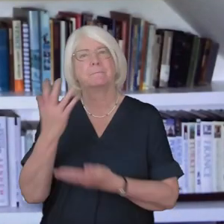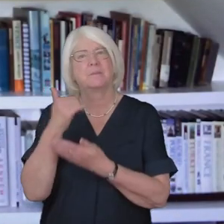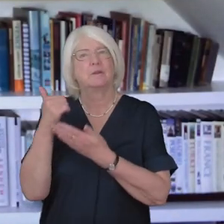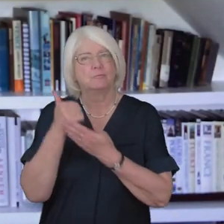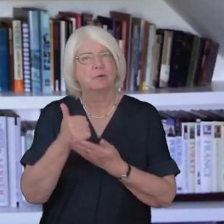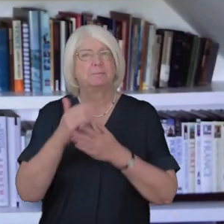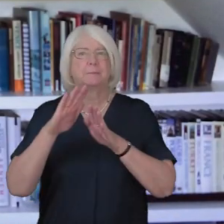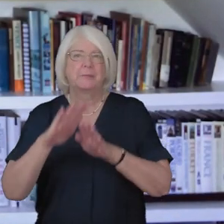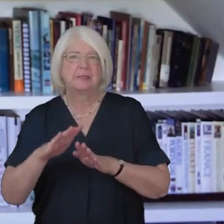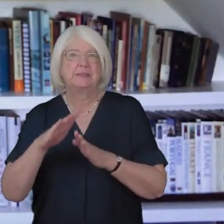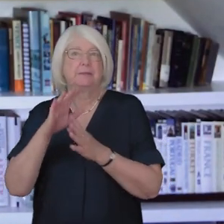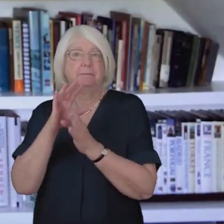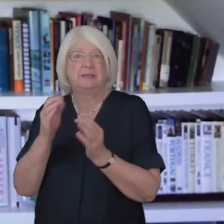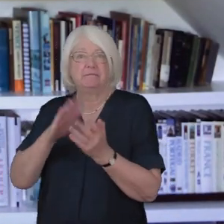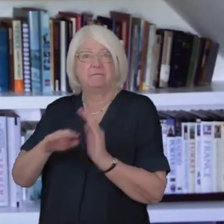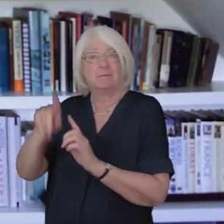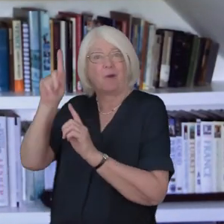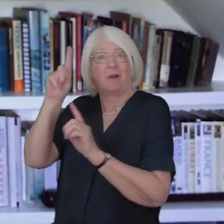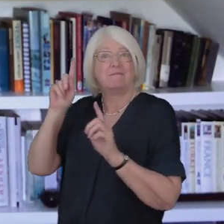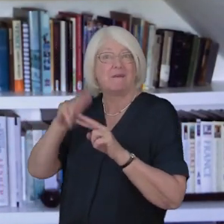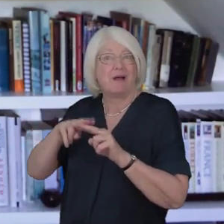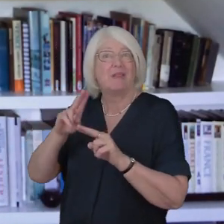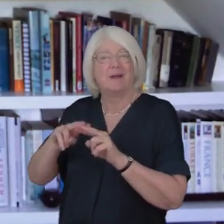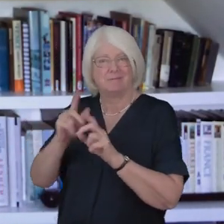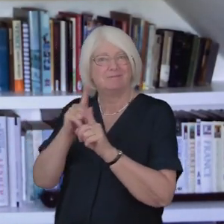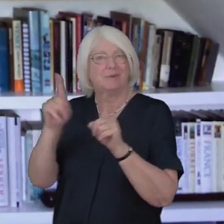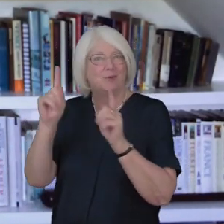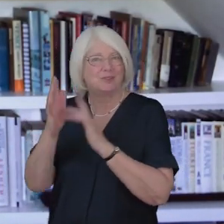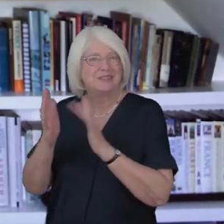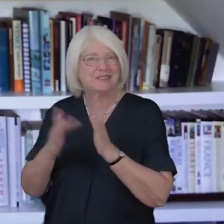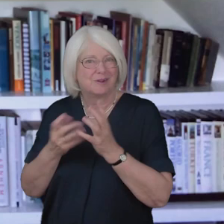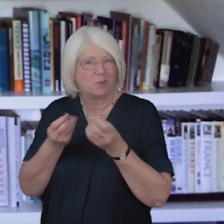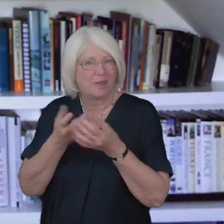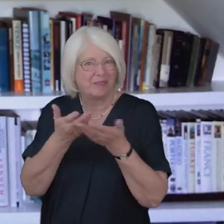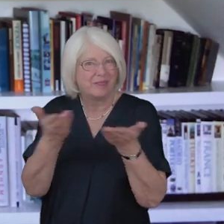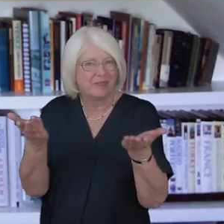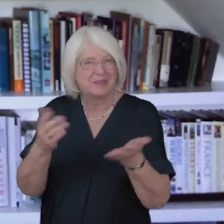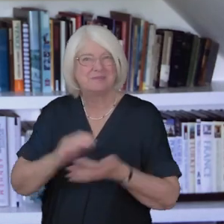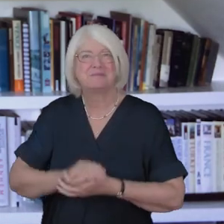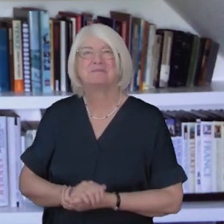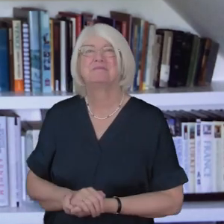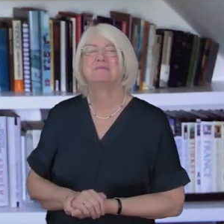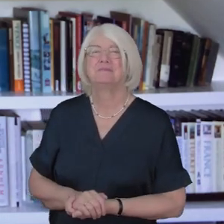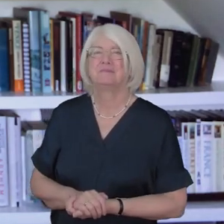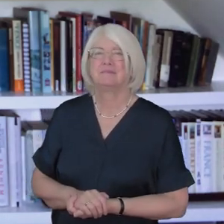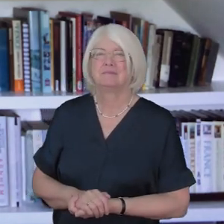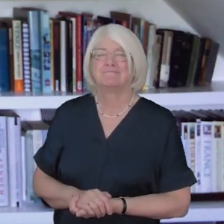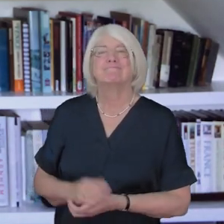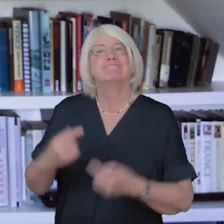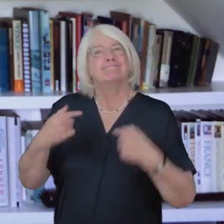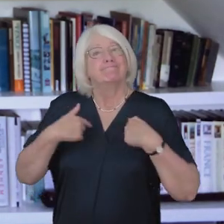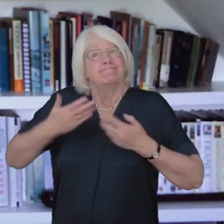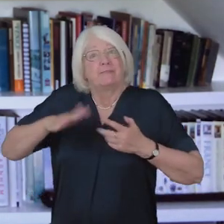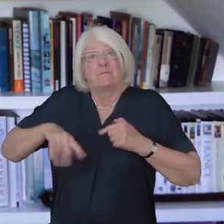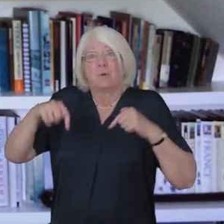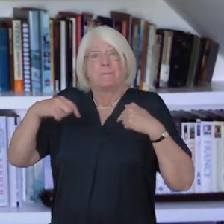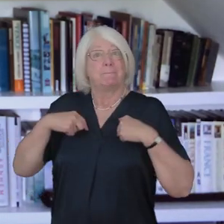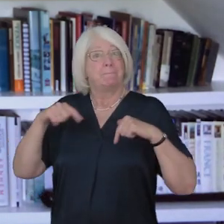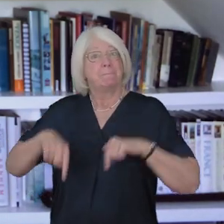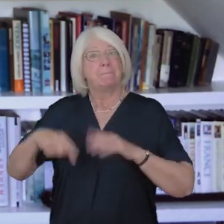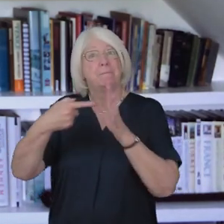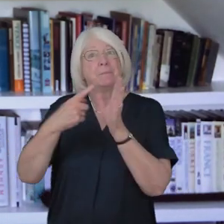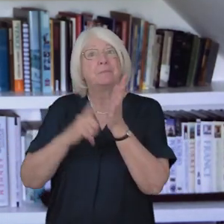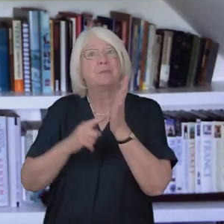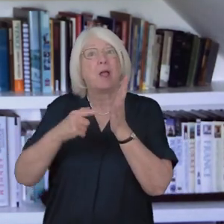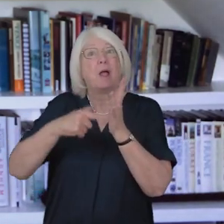grace mercy and peace from God our Father and the Lord Jesus Christ be with you I'm speaking to you